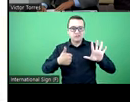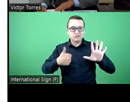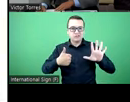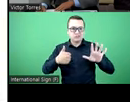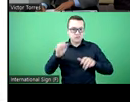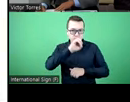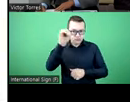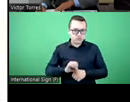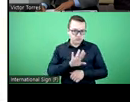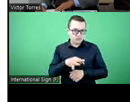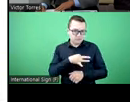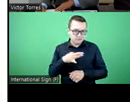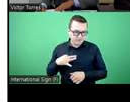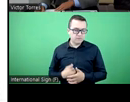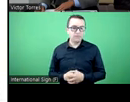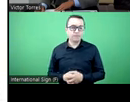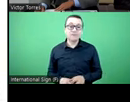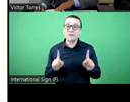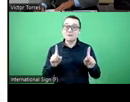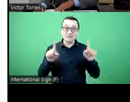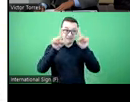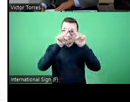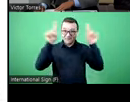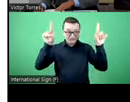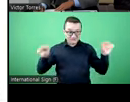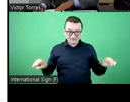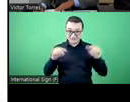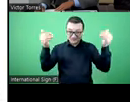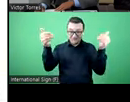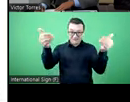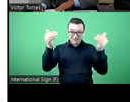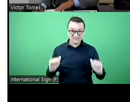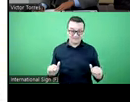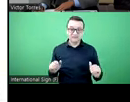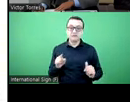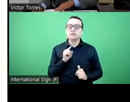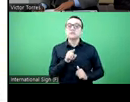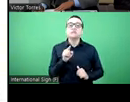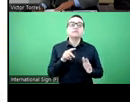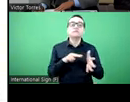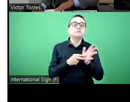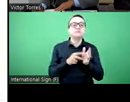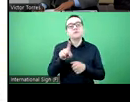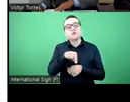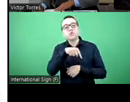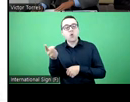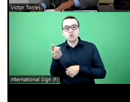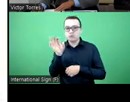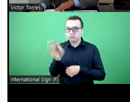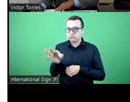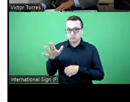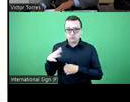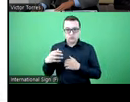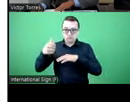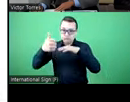And for the rest, the financing, the private are 82.6%.